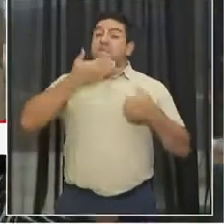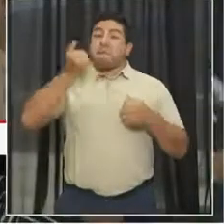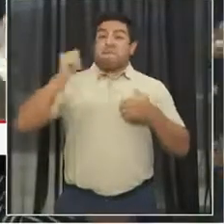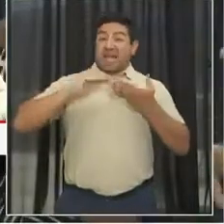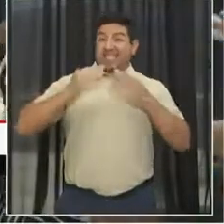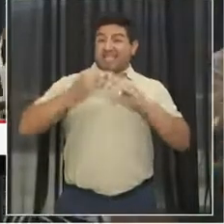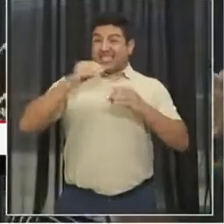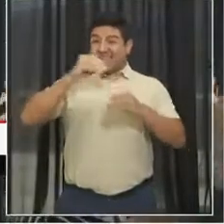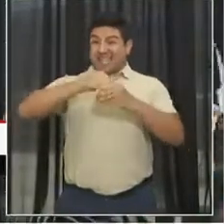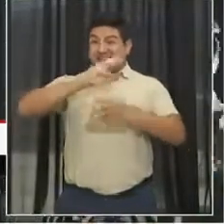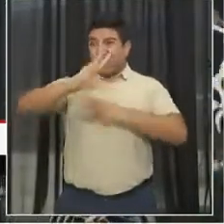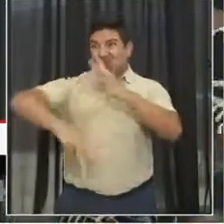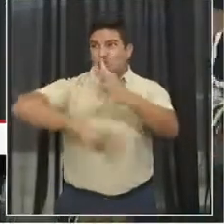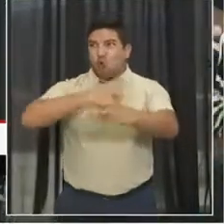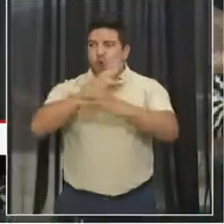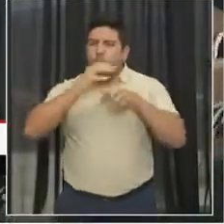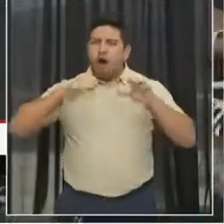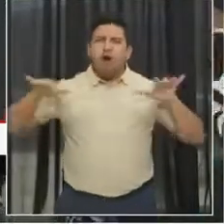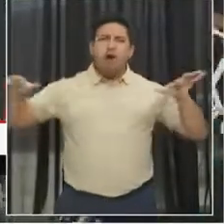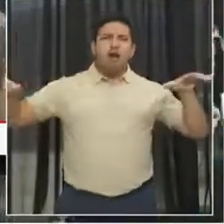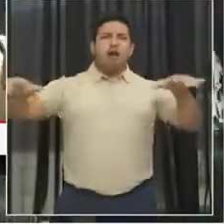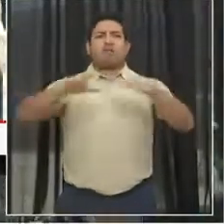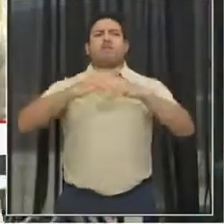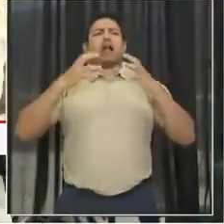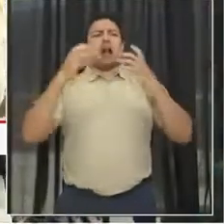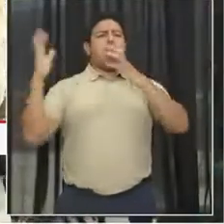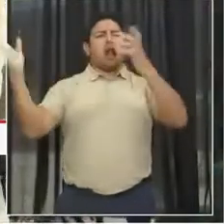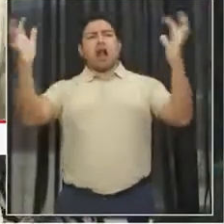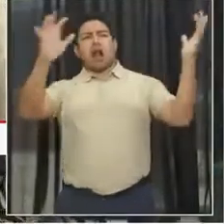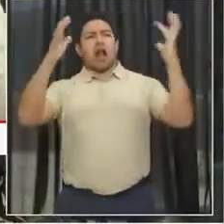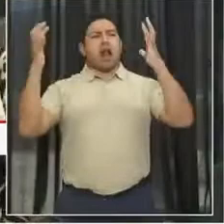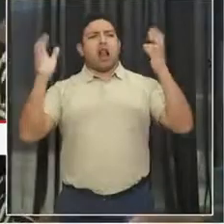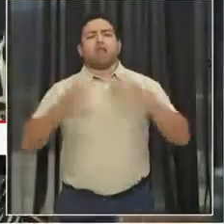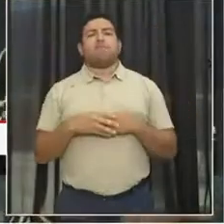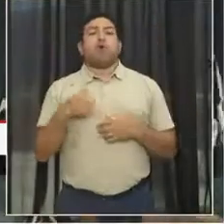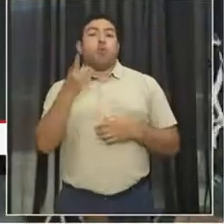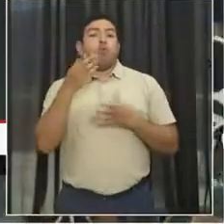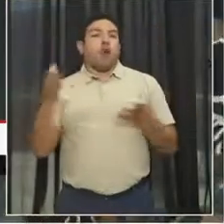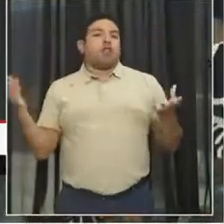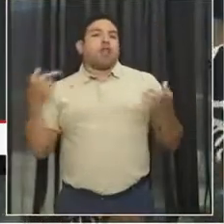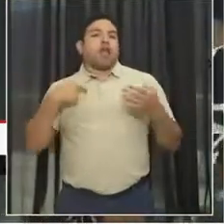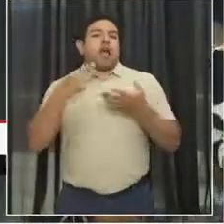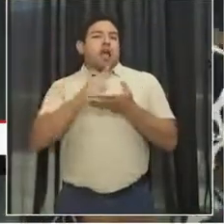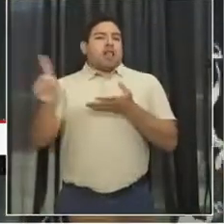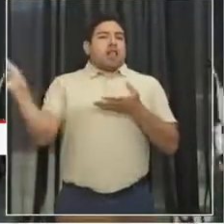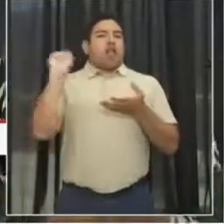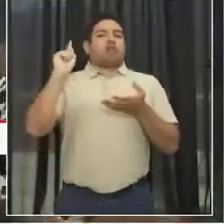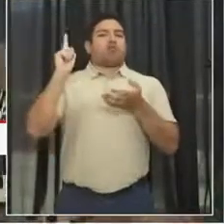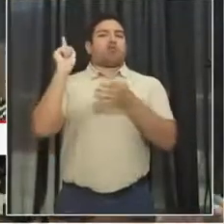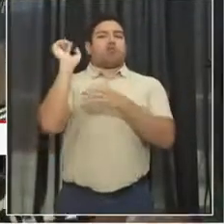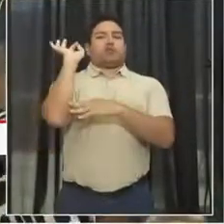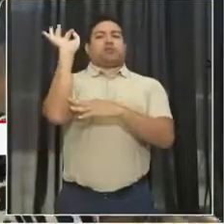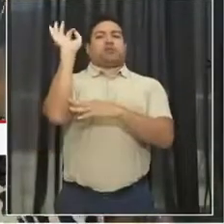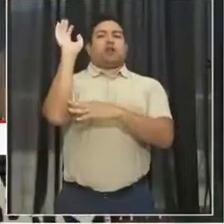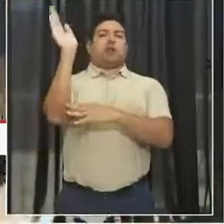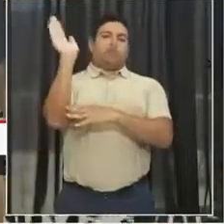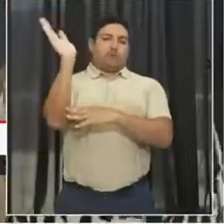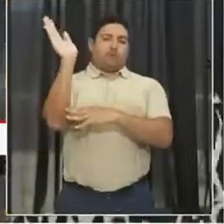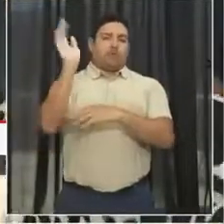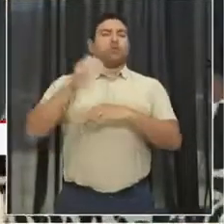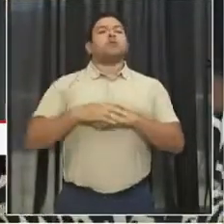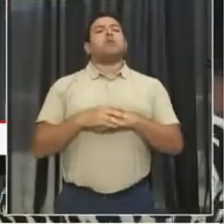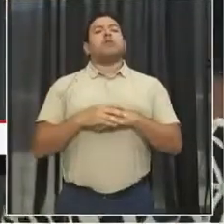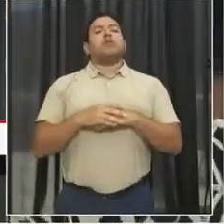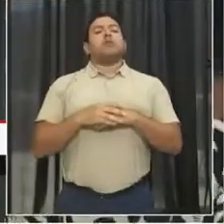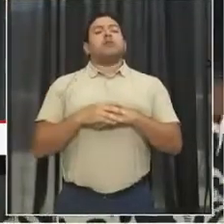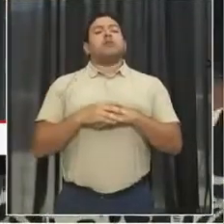And one thing that I said when I accepted the Democratic nomination last week was that we are